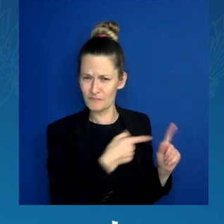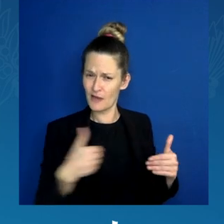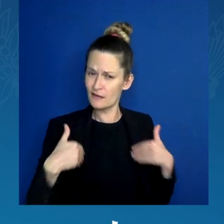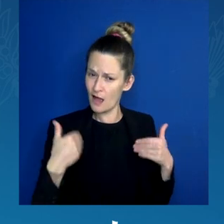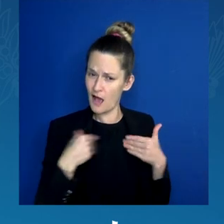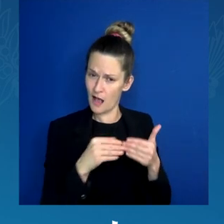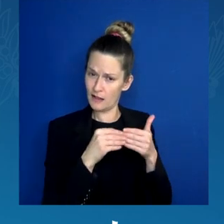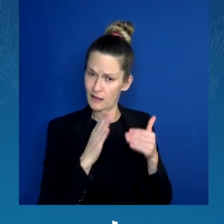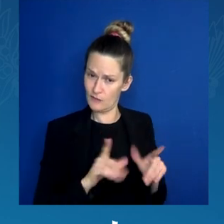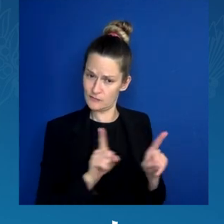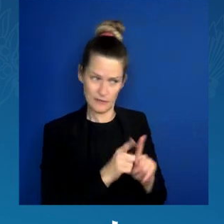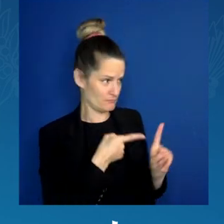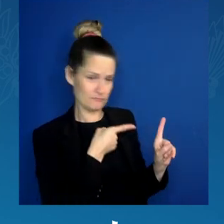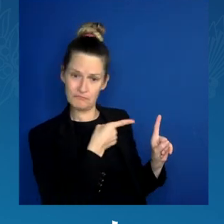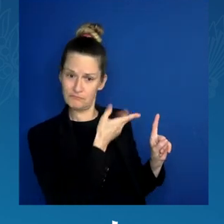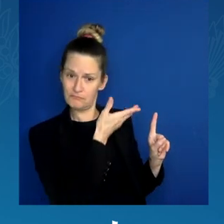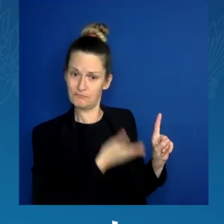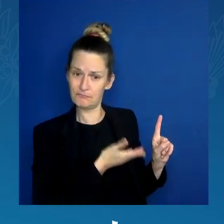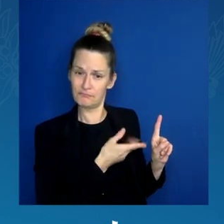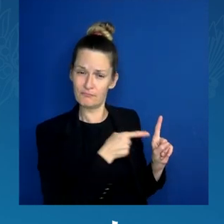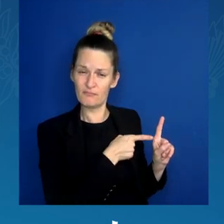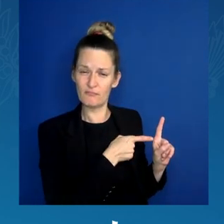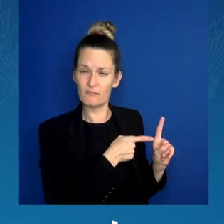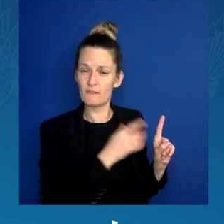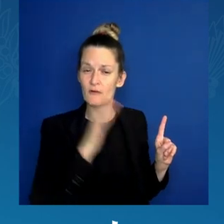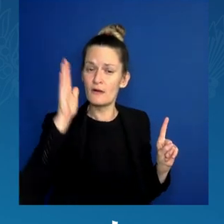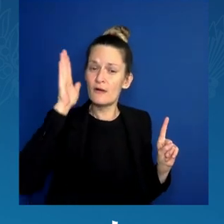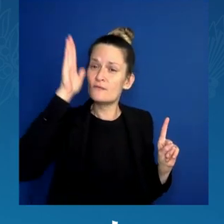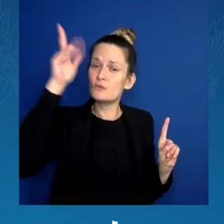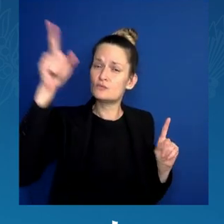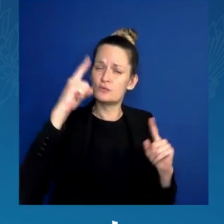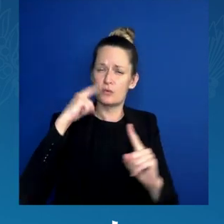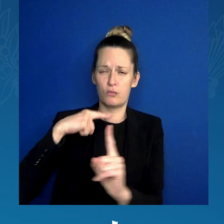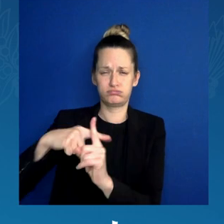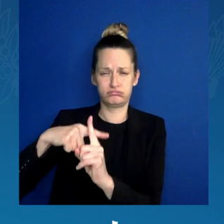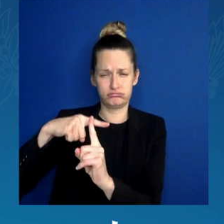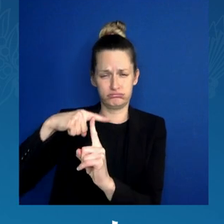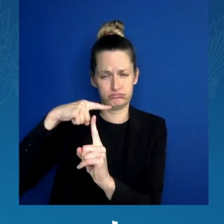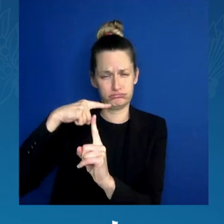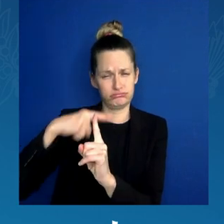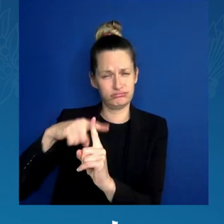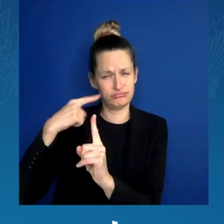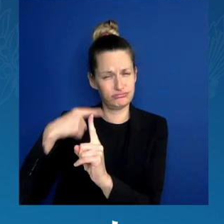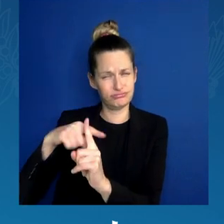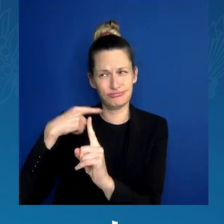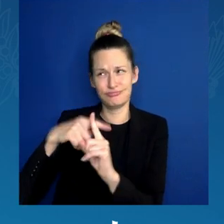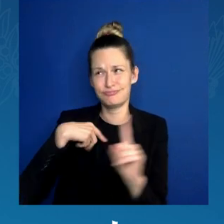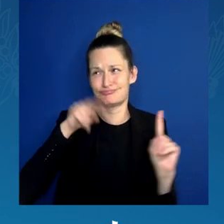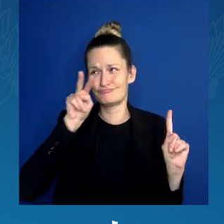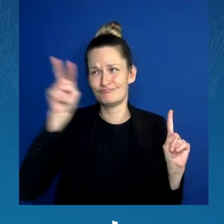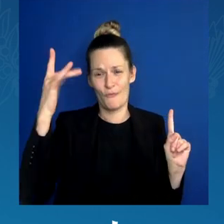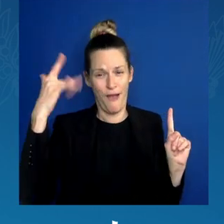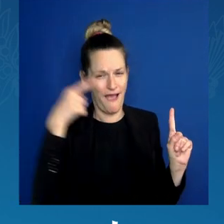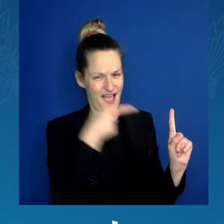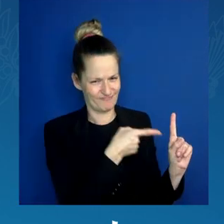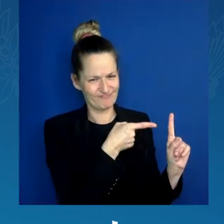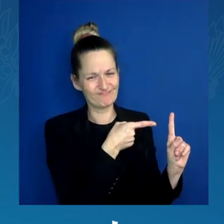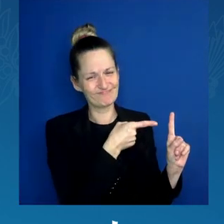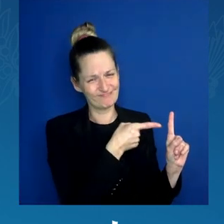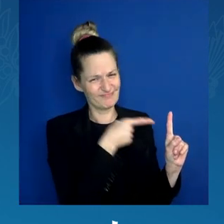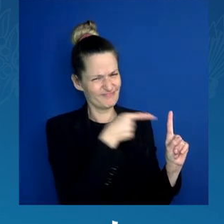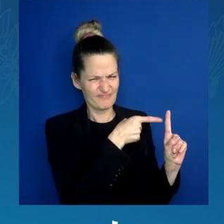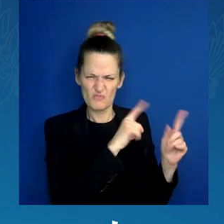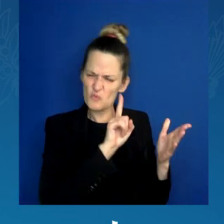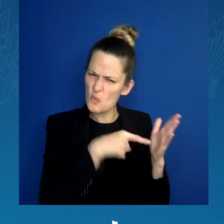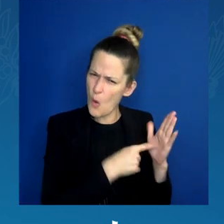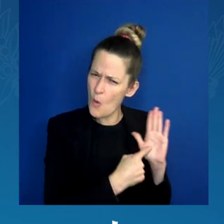It's so bright. And so, Joshua, thank you for that introduction and you being such a role model around who we are and who we can be